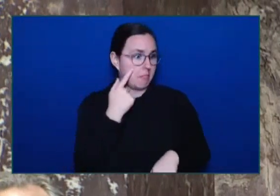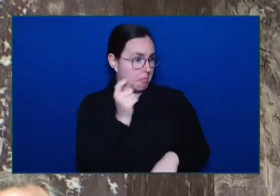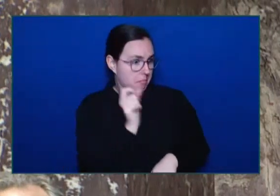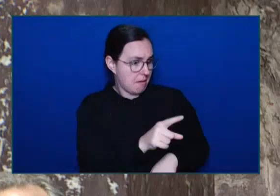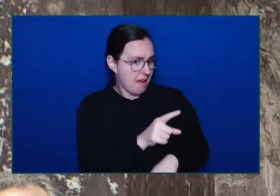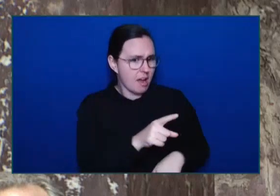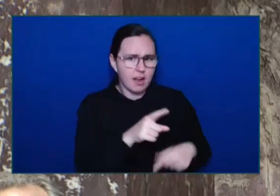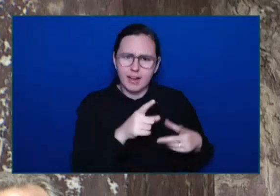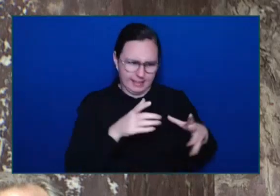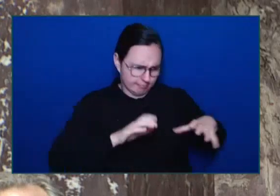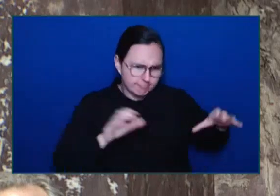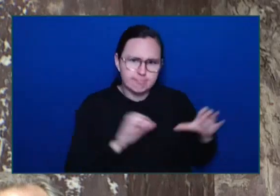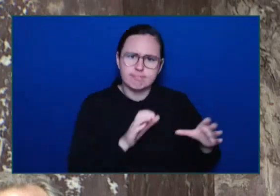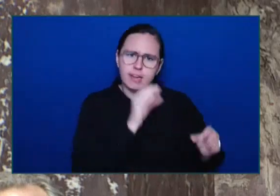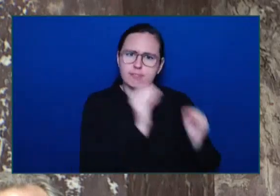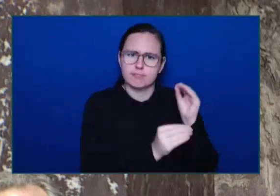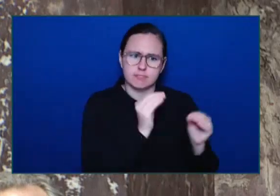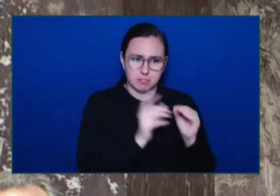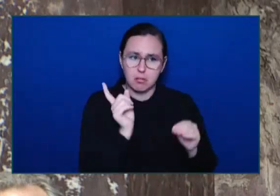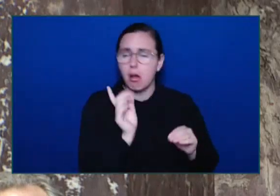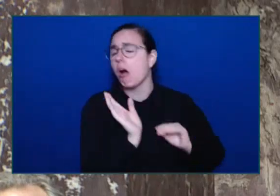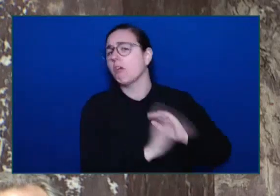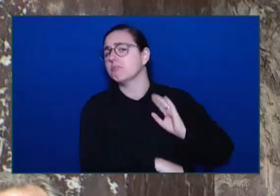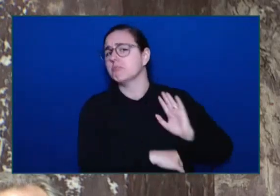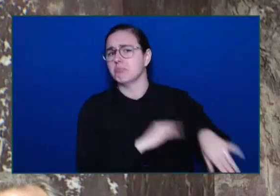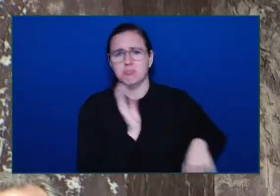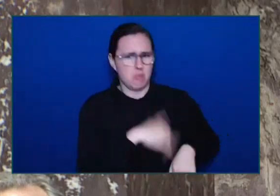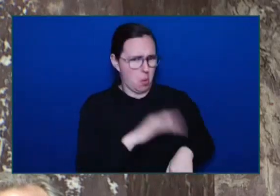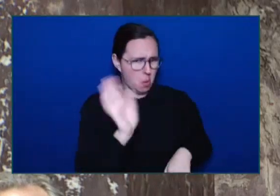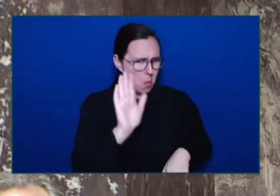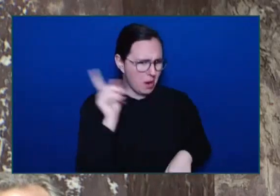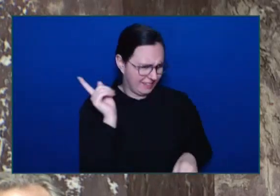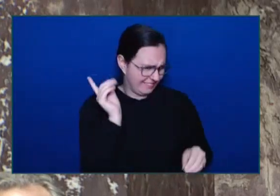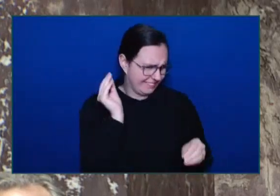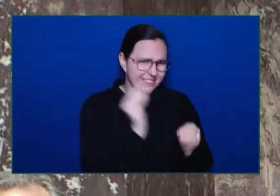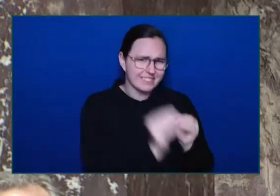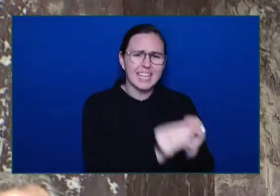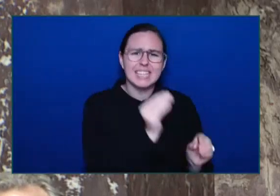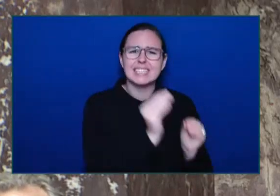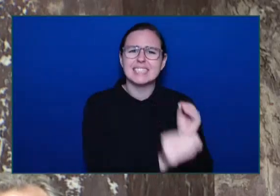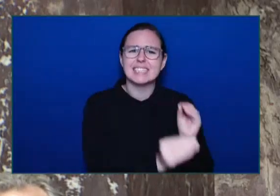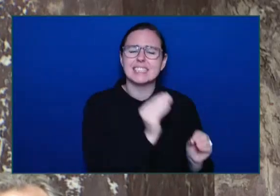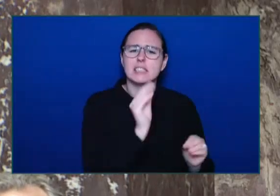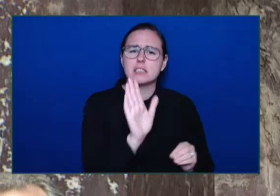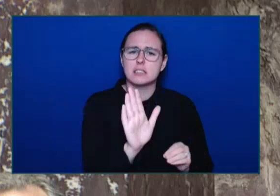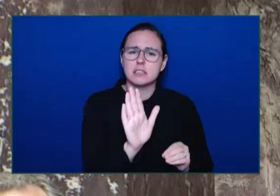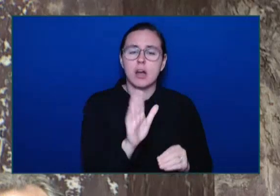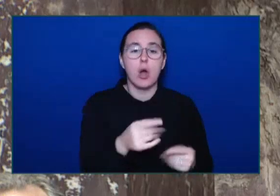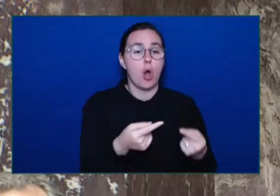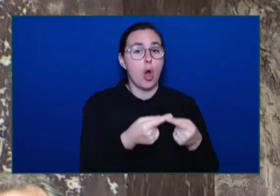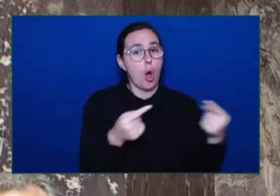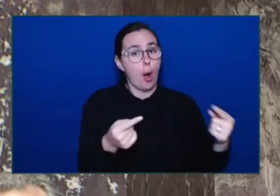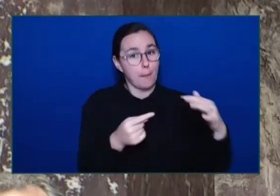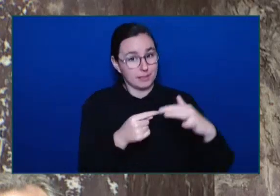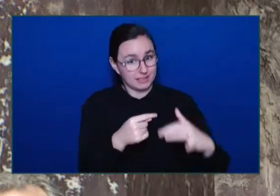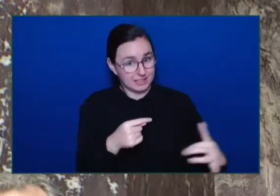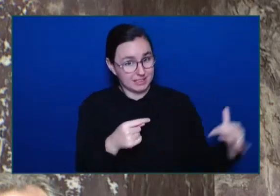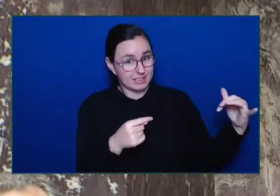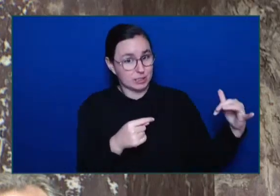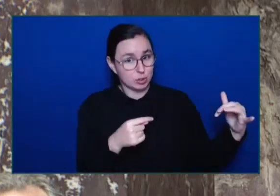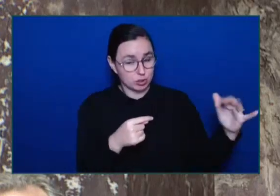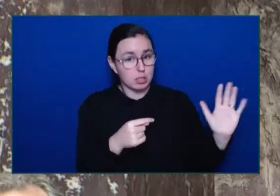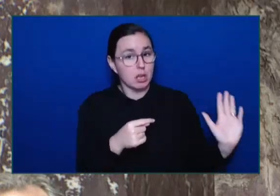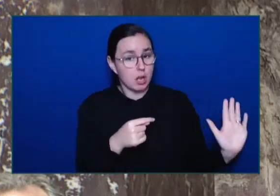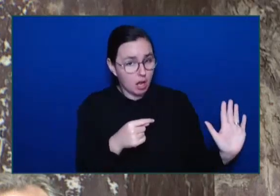again But we fundamentally disagree With the actions taken by the former CEO I mean, in many cases The